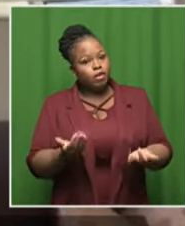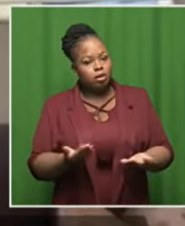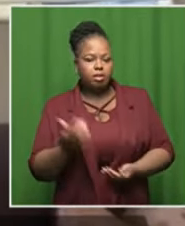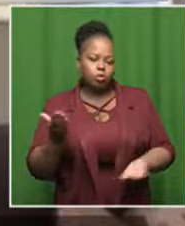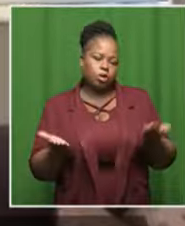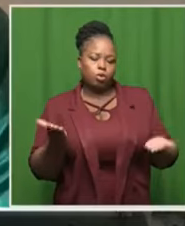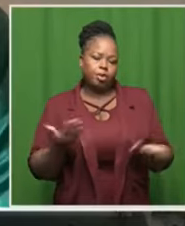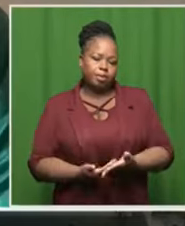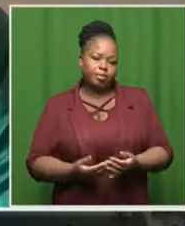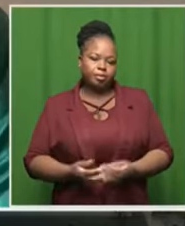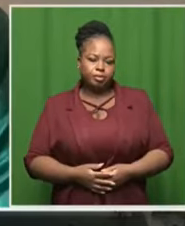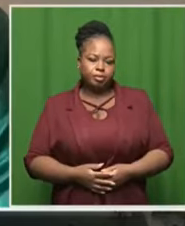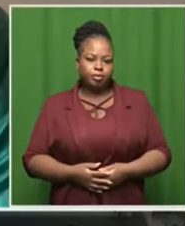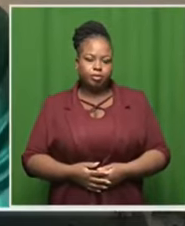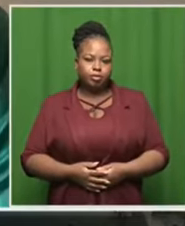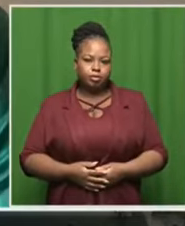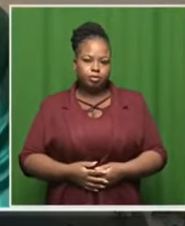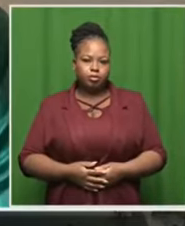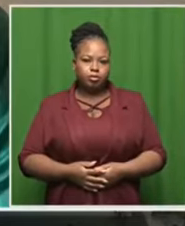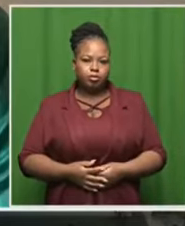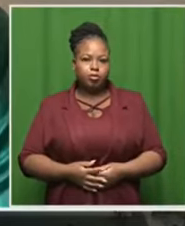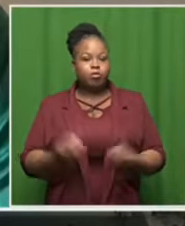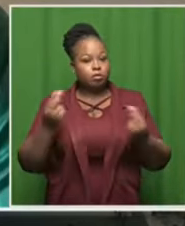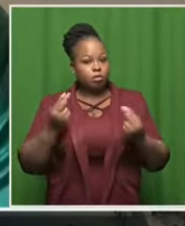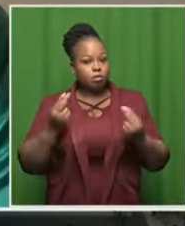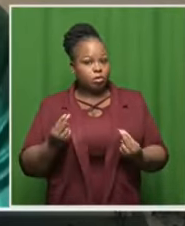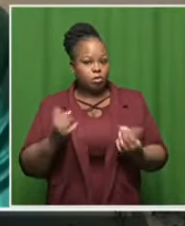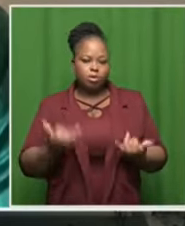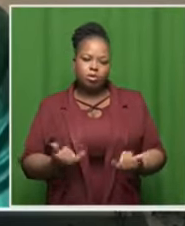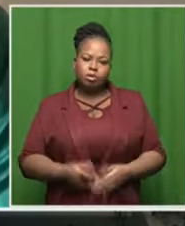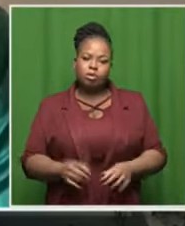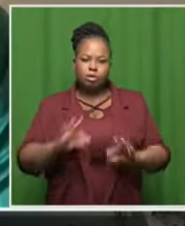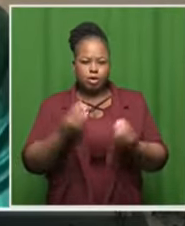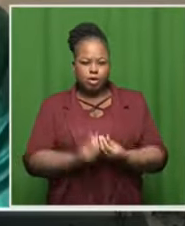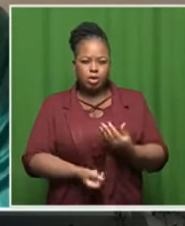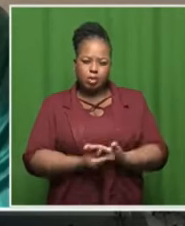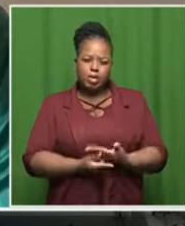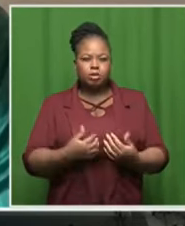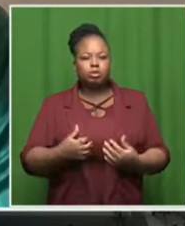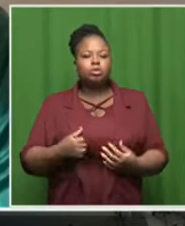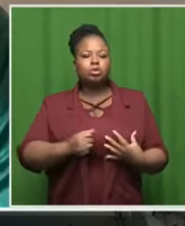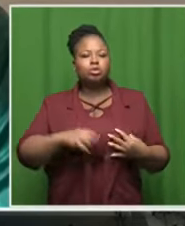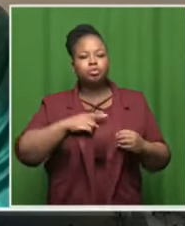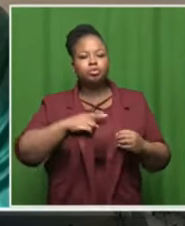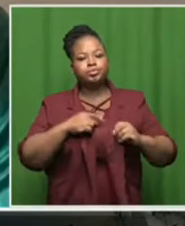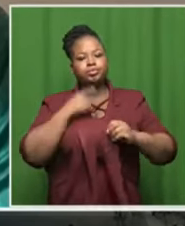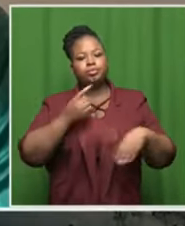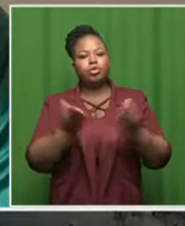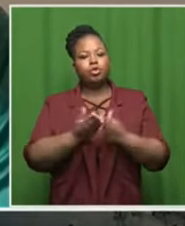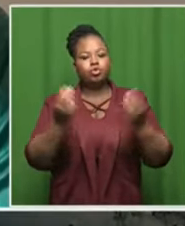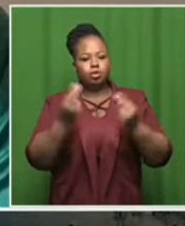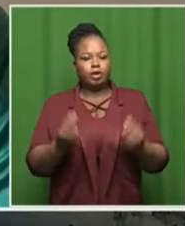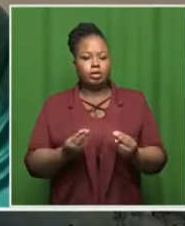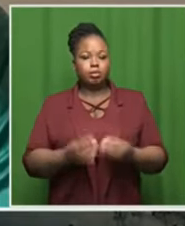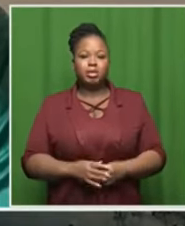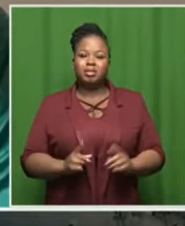all right um i just want to move quickly to the arts as well in terms of what's been happening you spoke about intervention at the school of arts uh